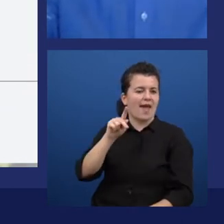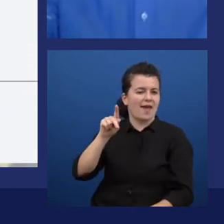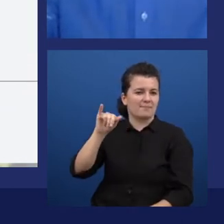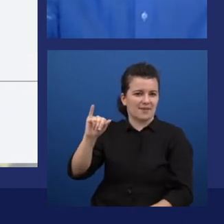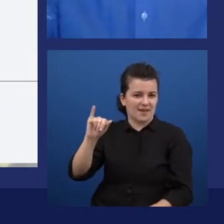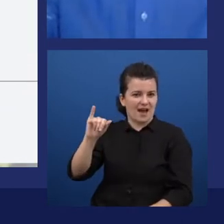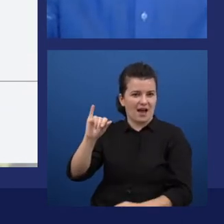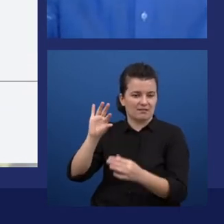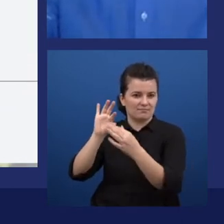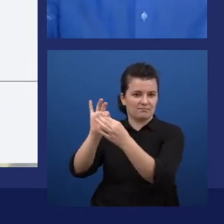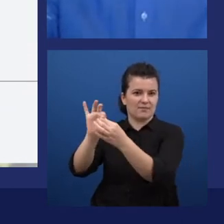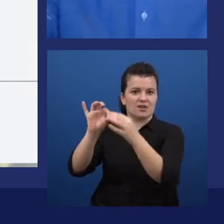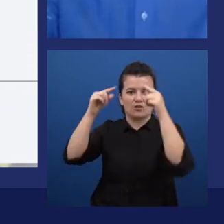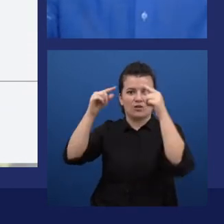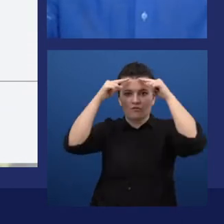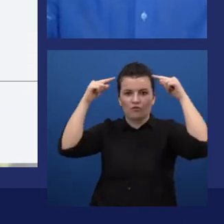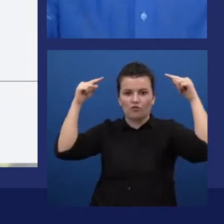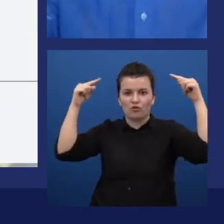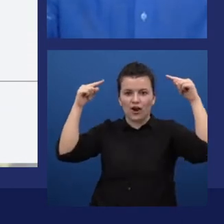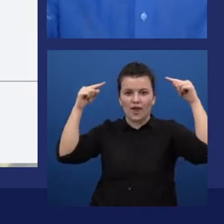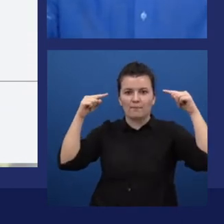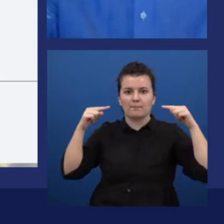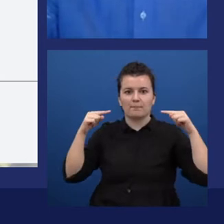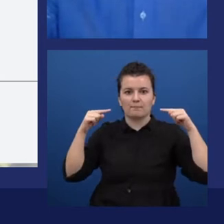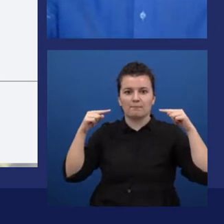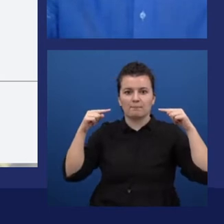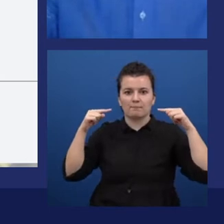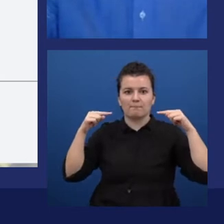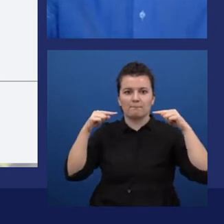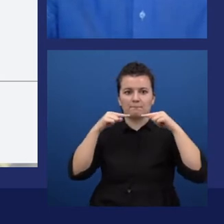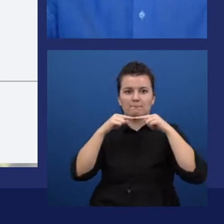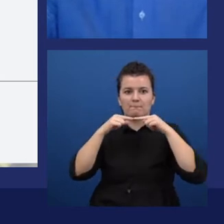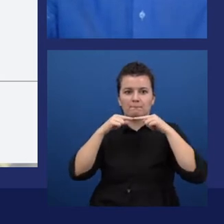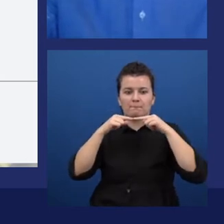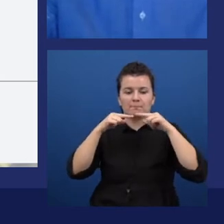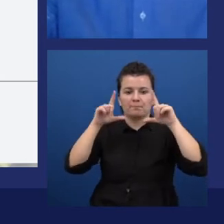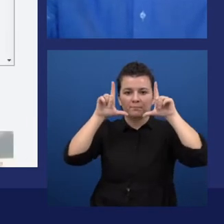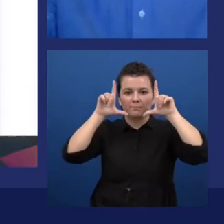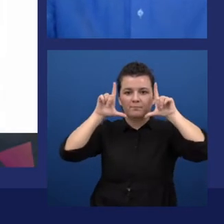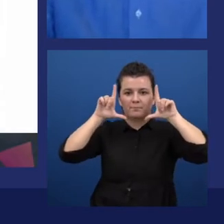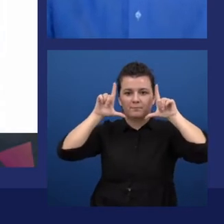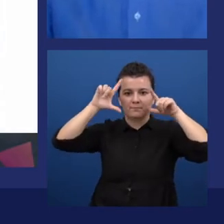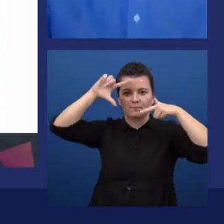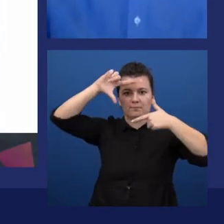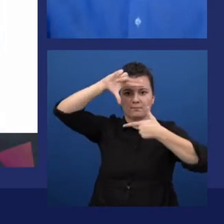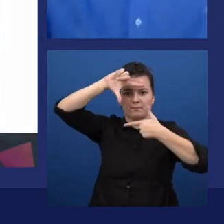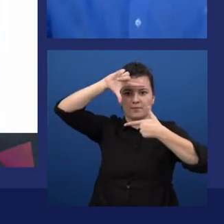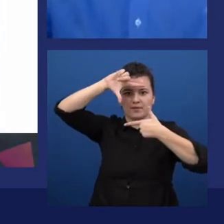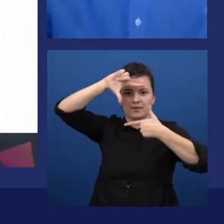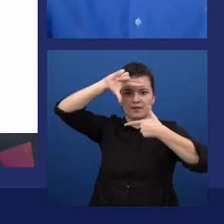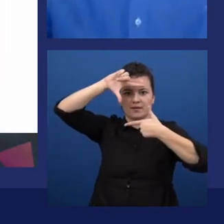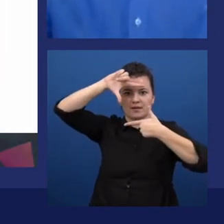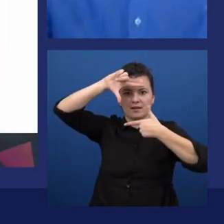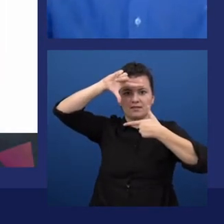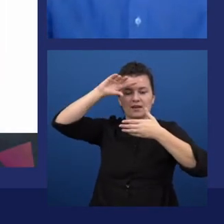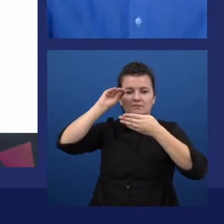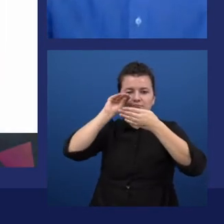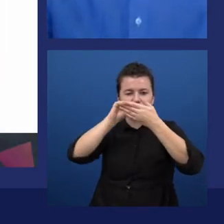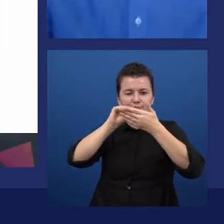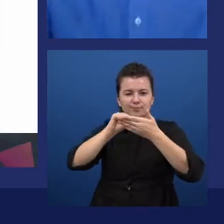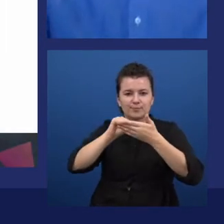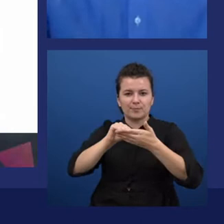the face or where the face is inside the picture, and some attributes in here. So I have a